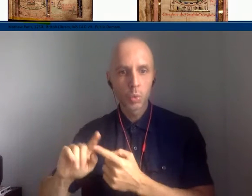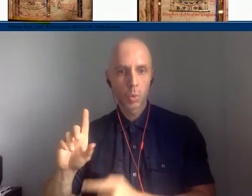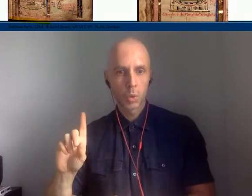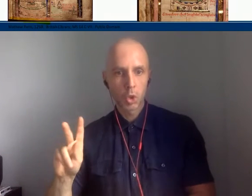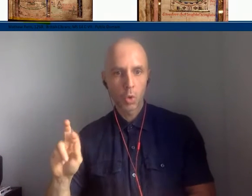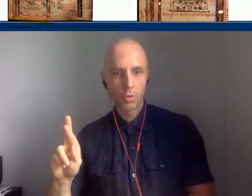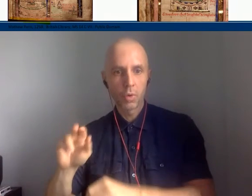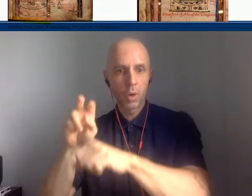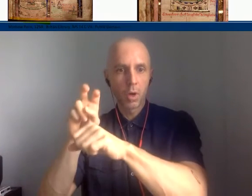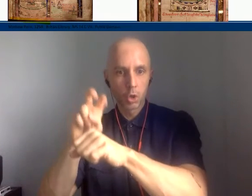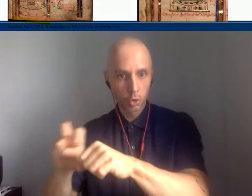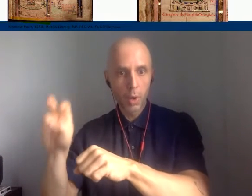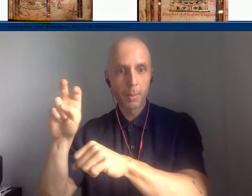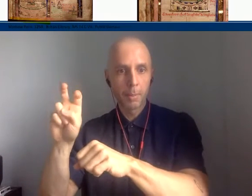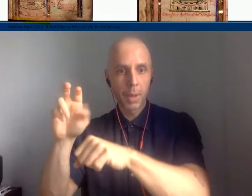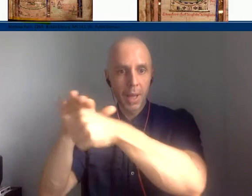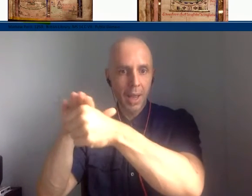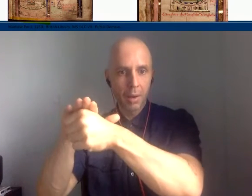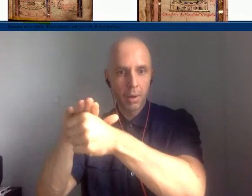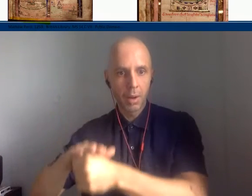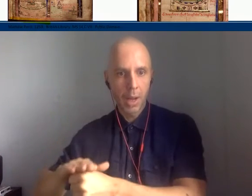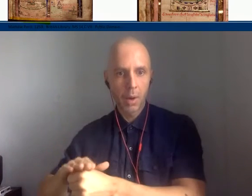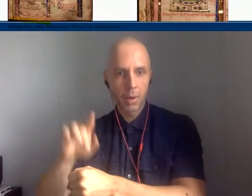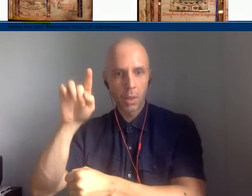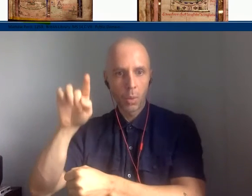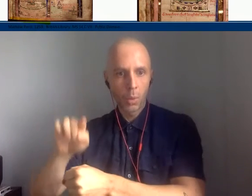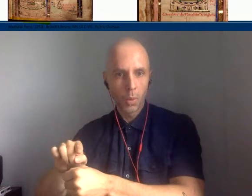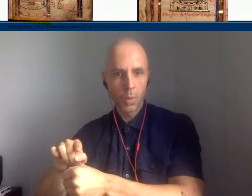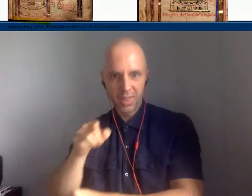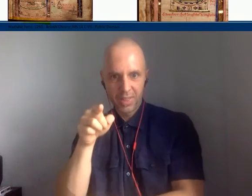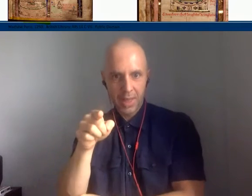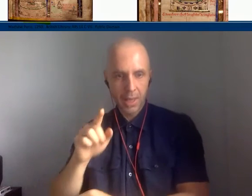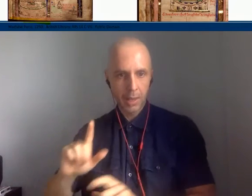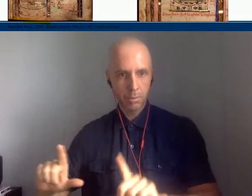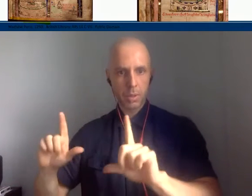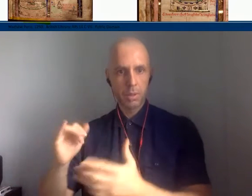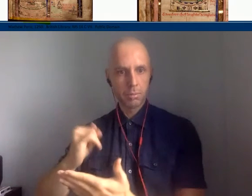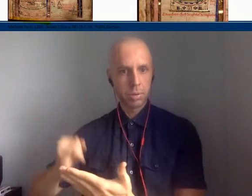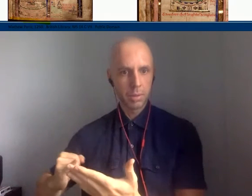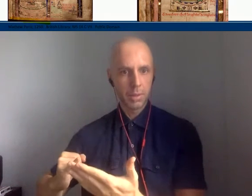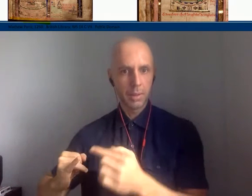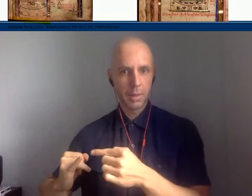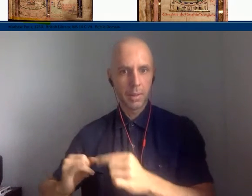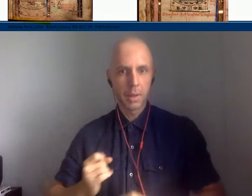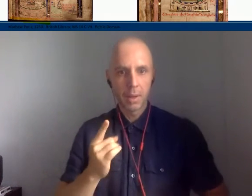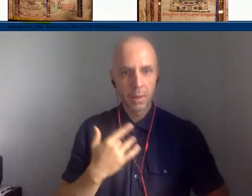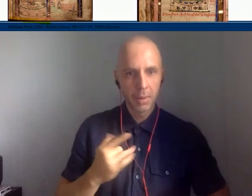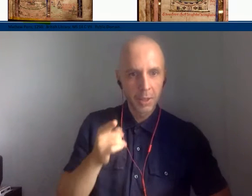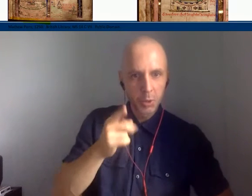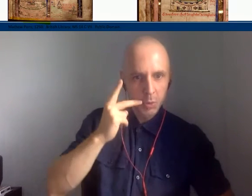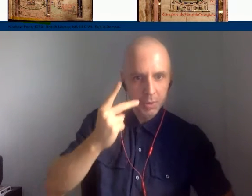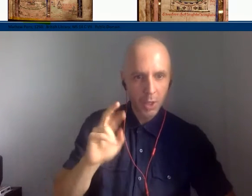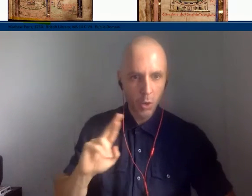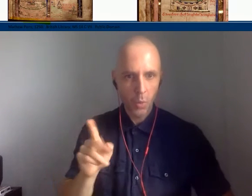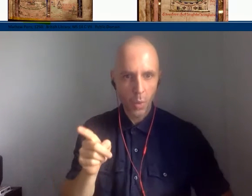corner, which I've highlighted, you can see an image, a symbolic image of London, the St. Paul's Church in